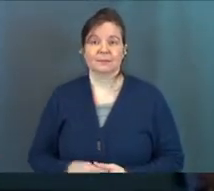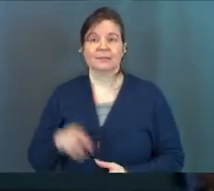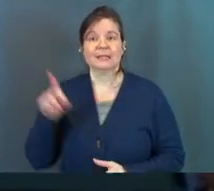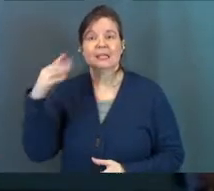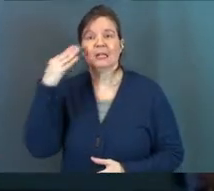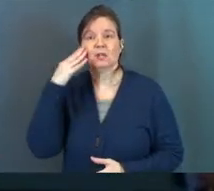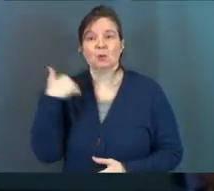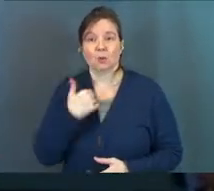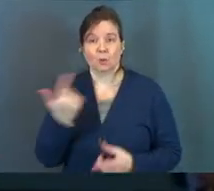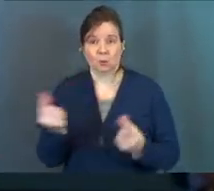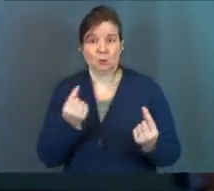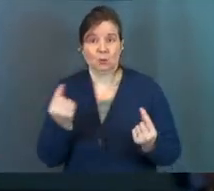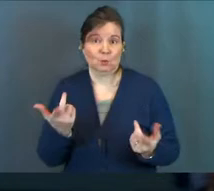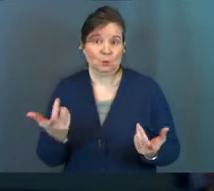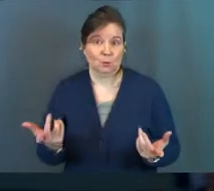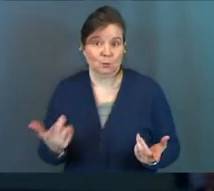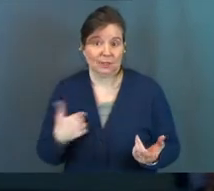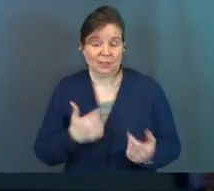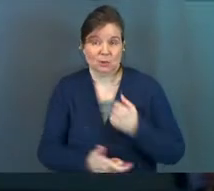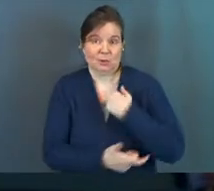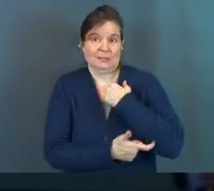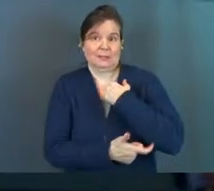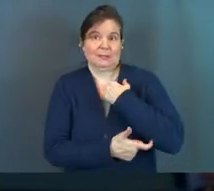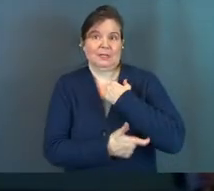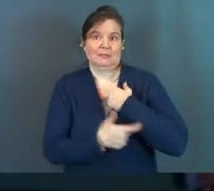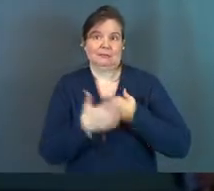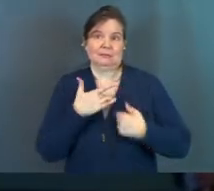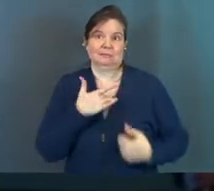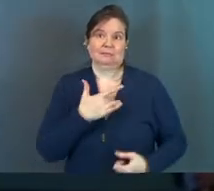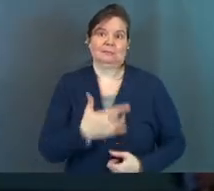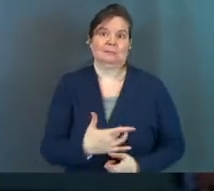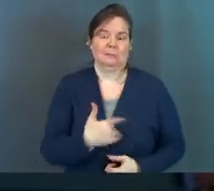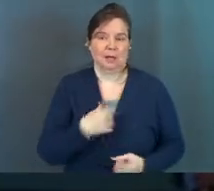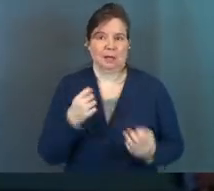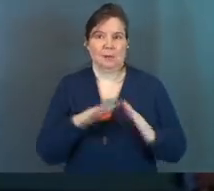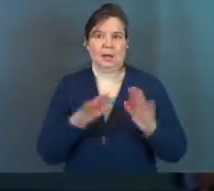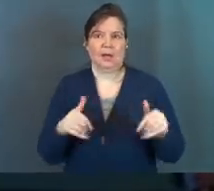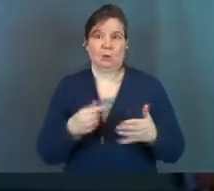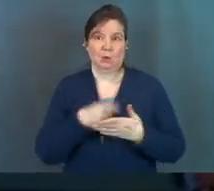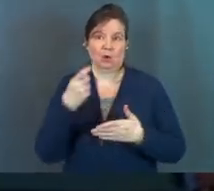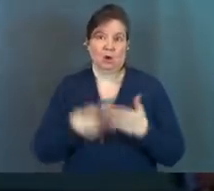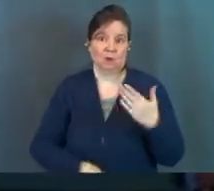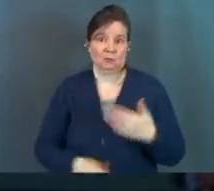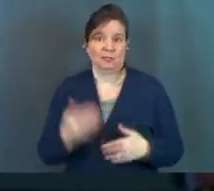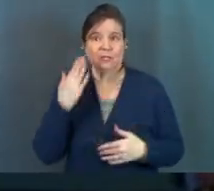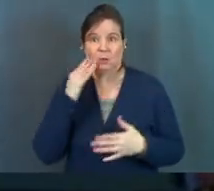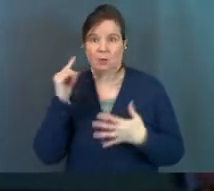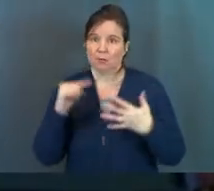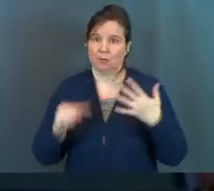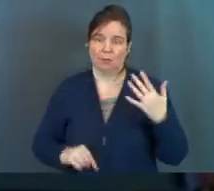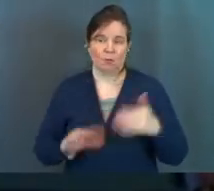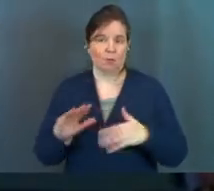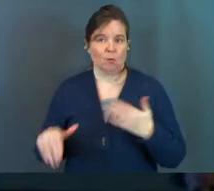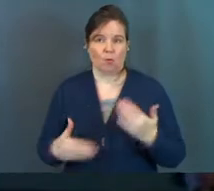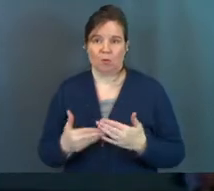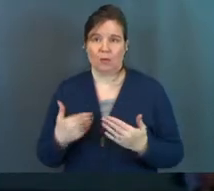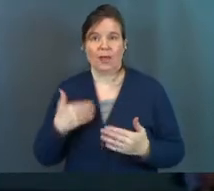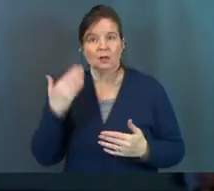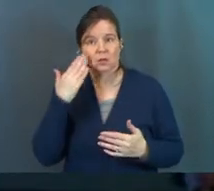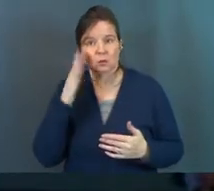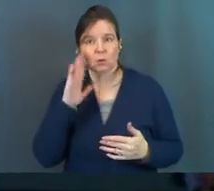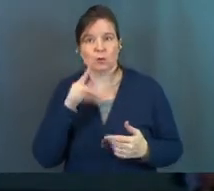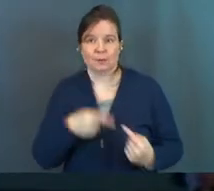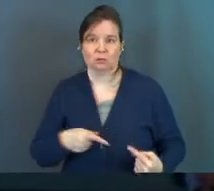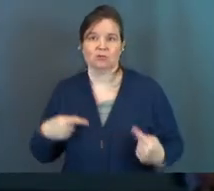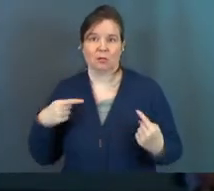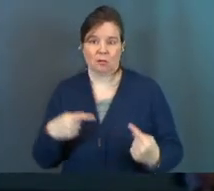He knew what we were going to deal with. He knew the temptations. He knew how much houses were going to cost. He knew all of it. And he knew it